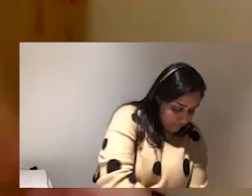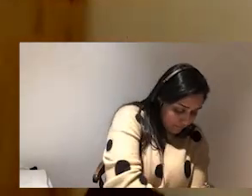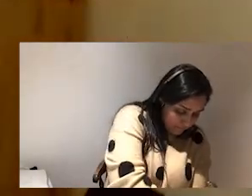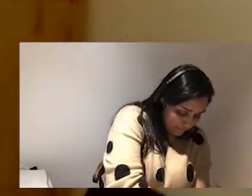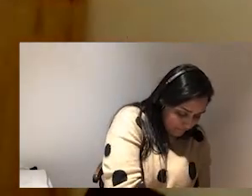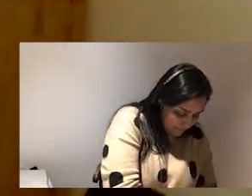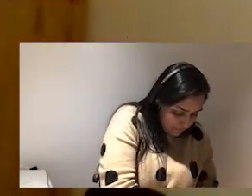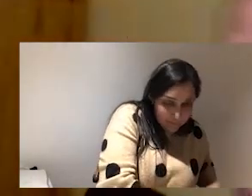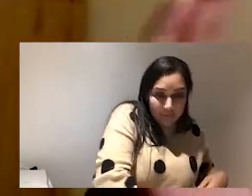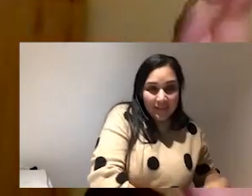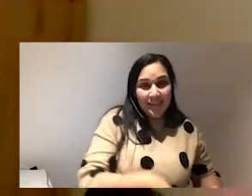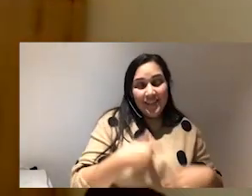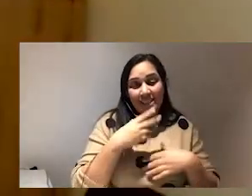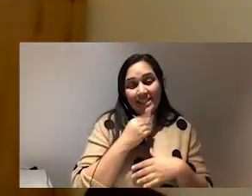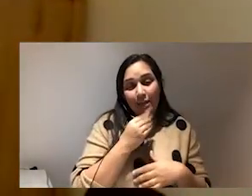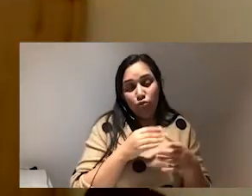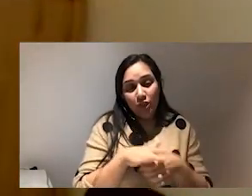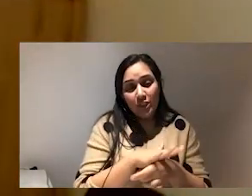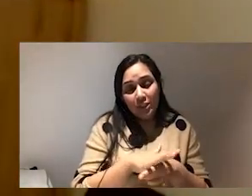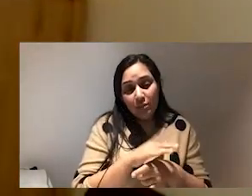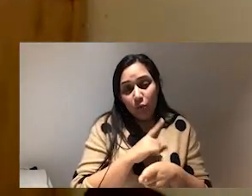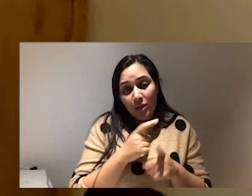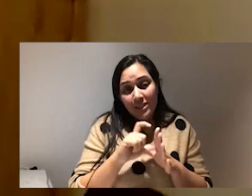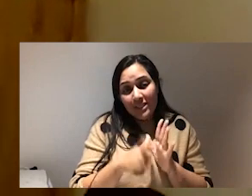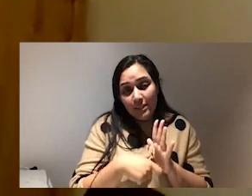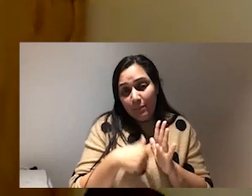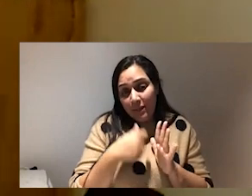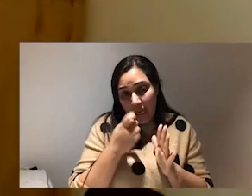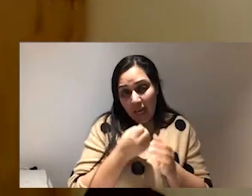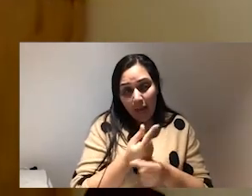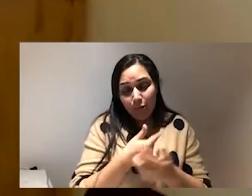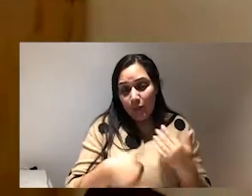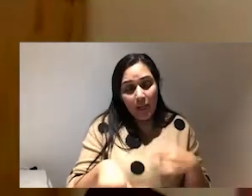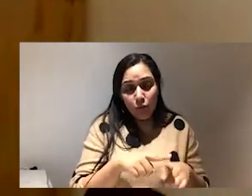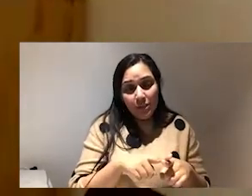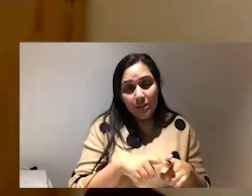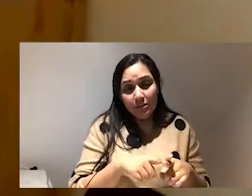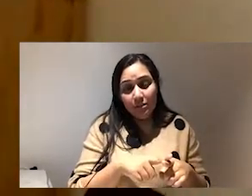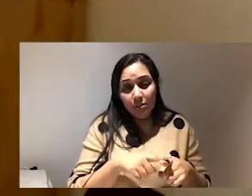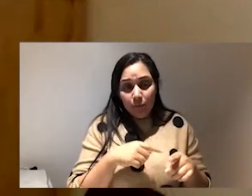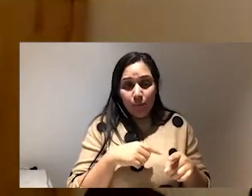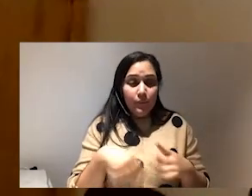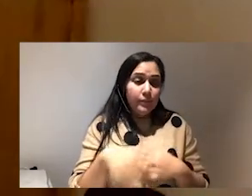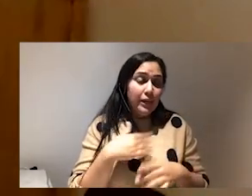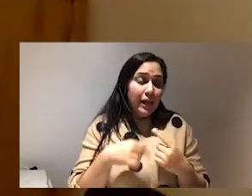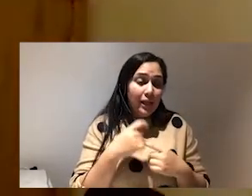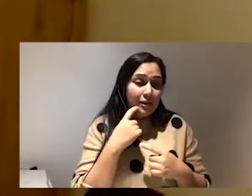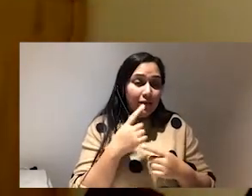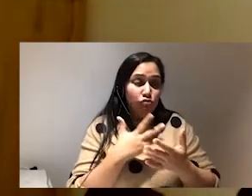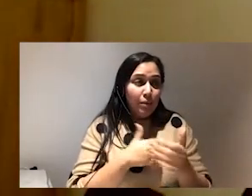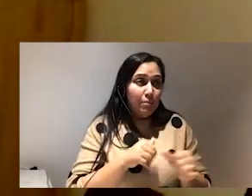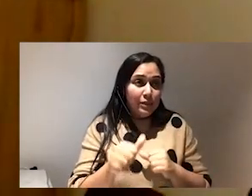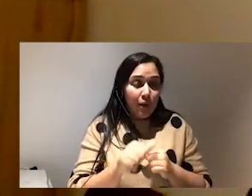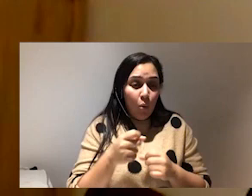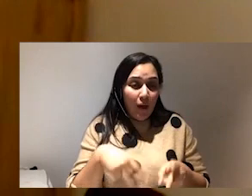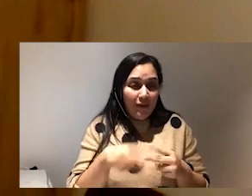can happen to everybody you know and actually um that's i think that's that's such a much a much better way to think